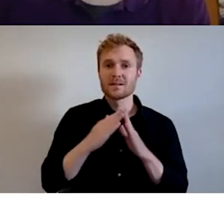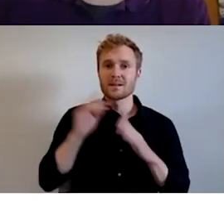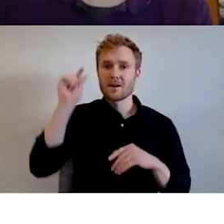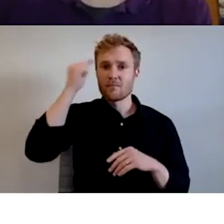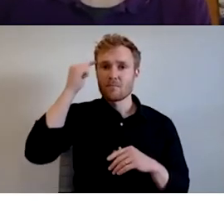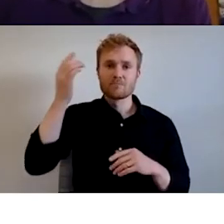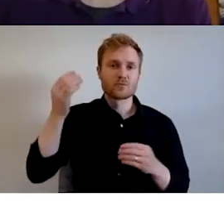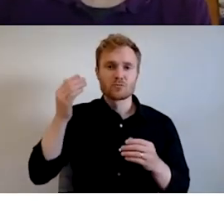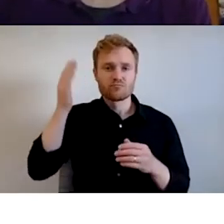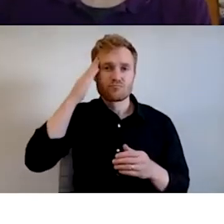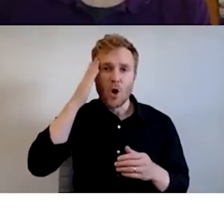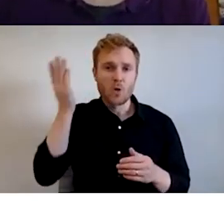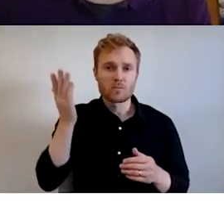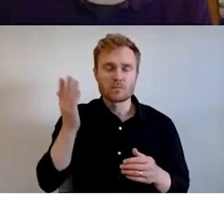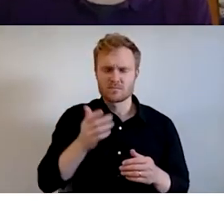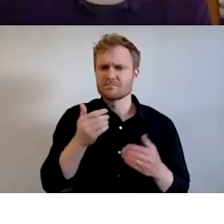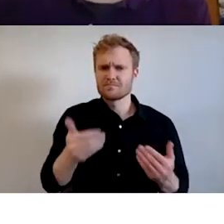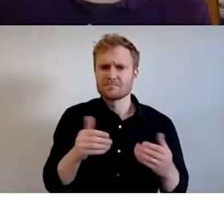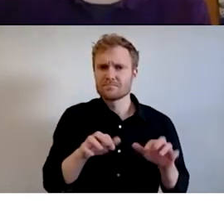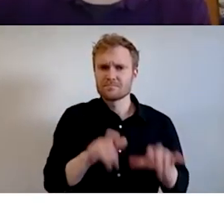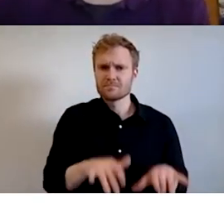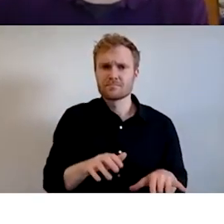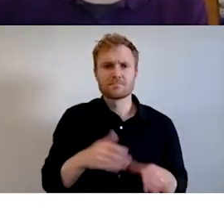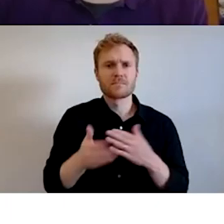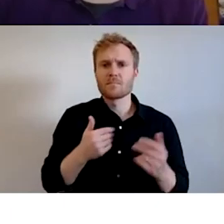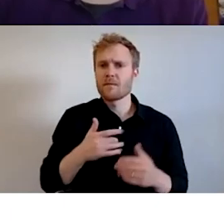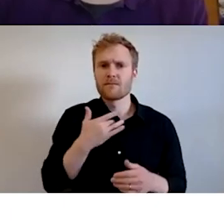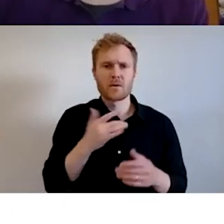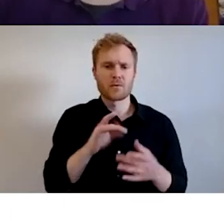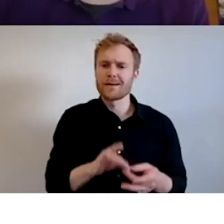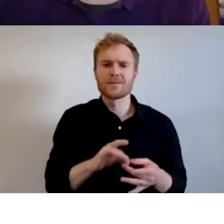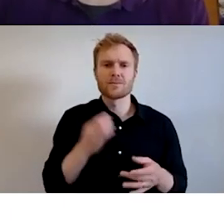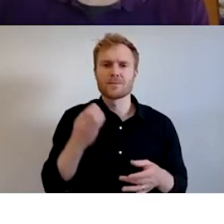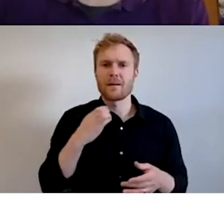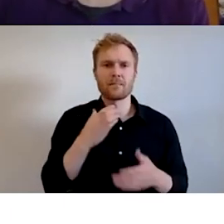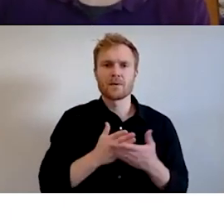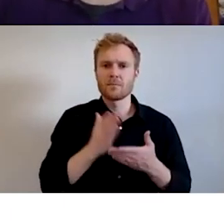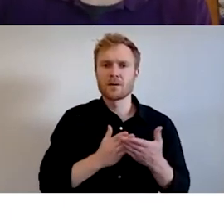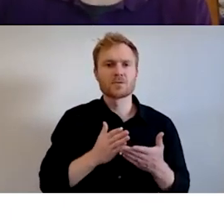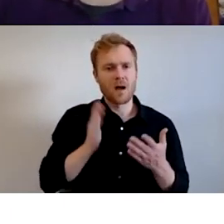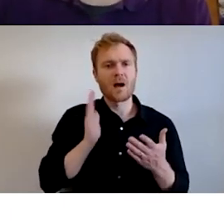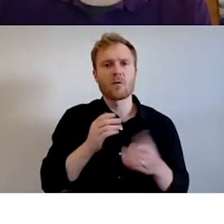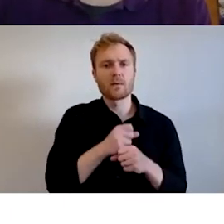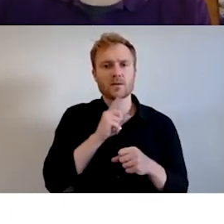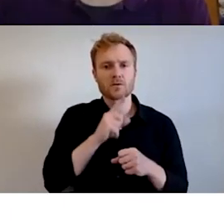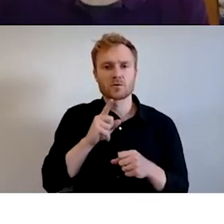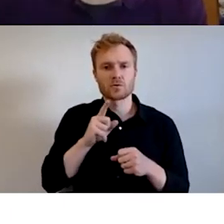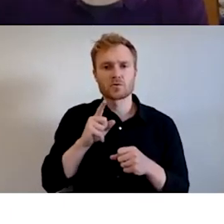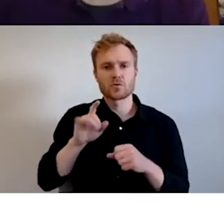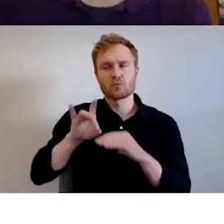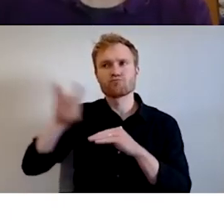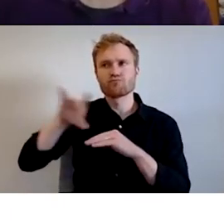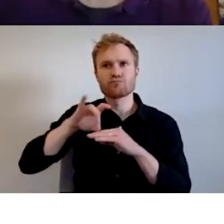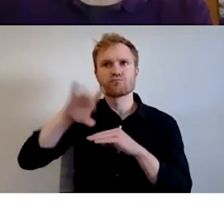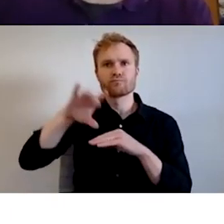in. Even if it doesn't feel related to capital budgets, I will make sure that it gets to the right parties. Um, we've had years in the past where